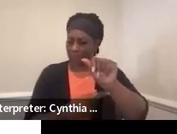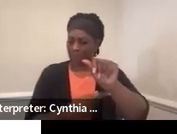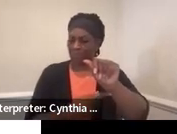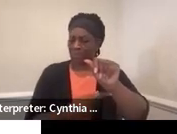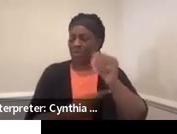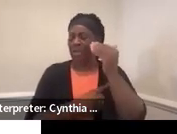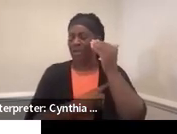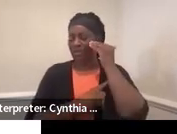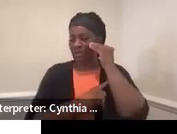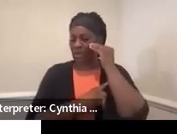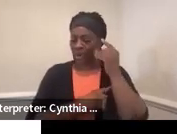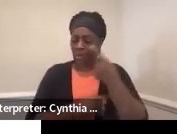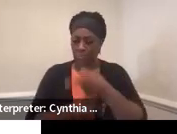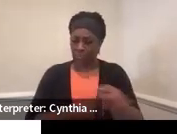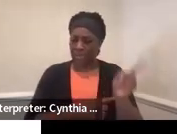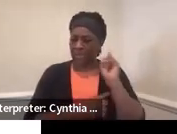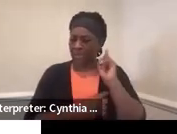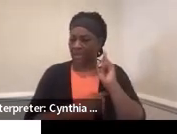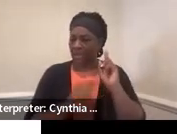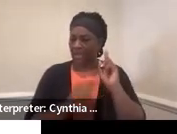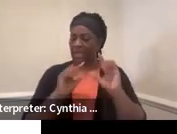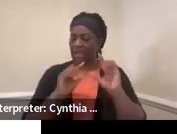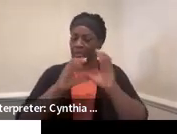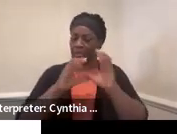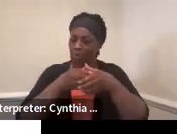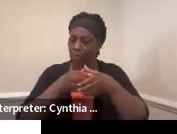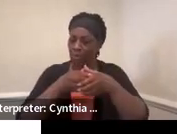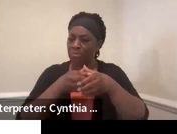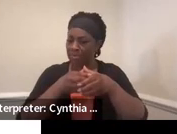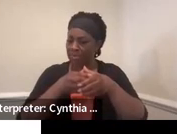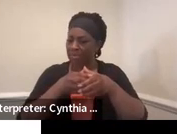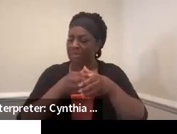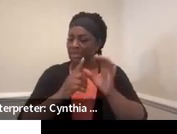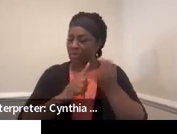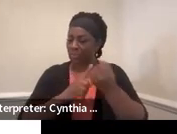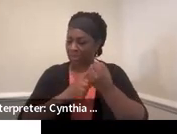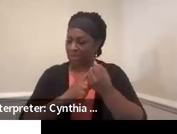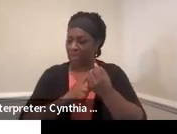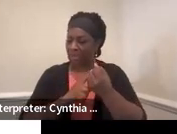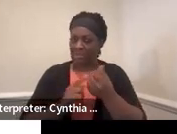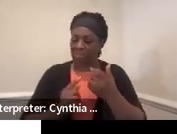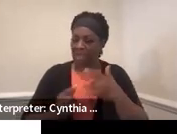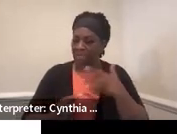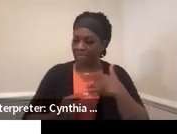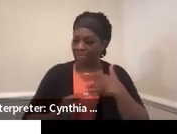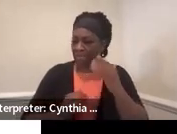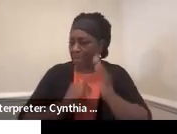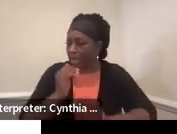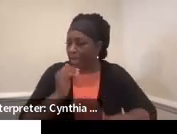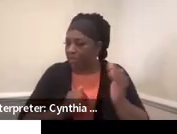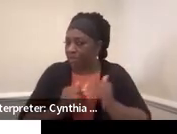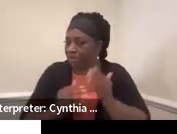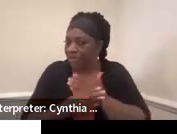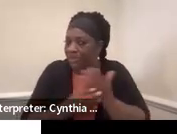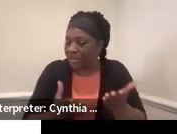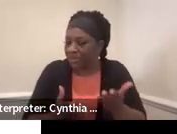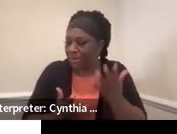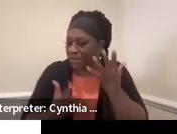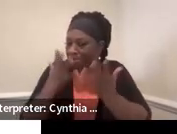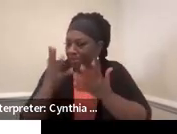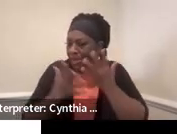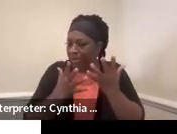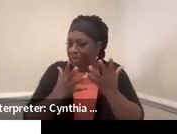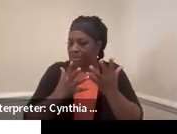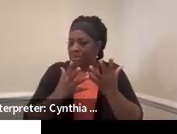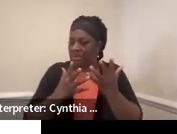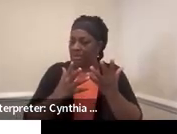know that in a group setting, a scholar might not feel as comfortable sharing. So making sure that